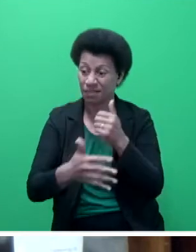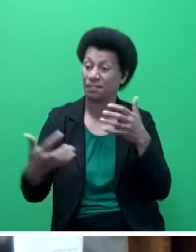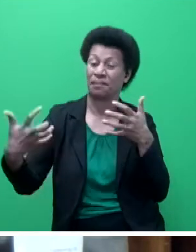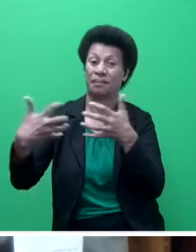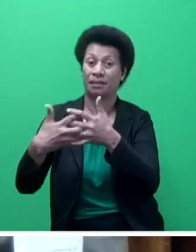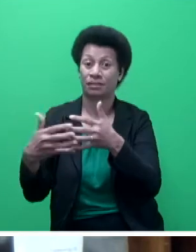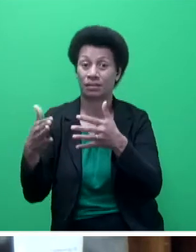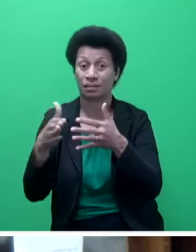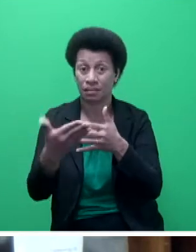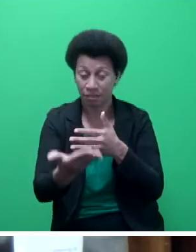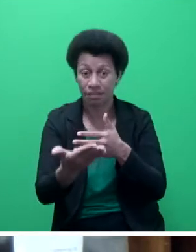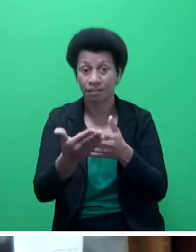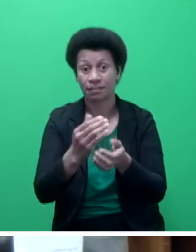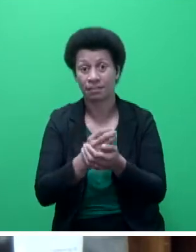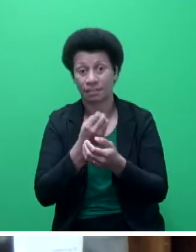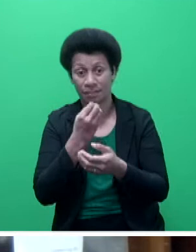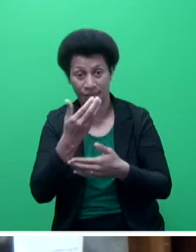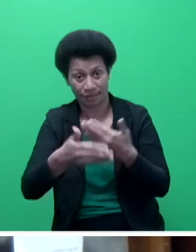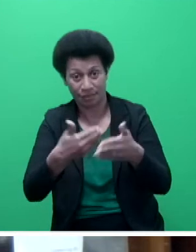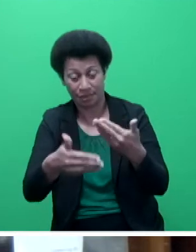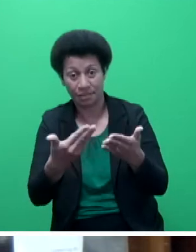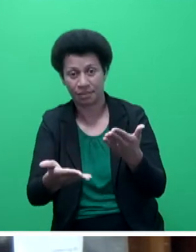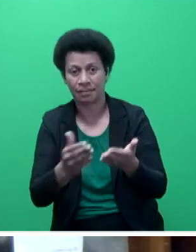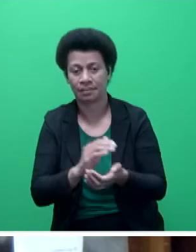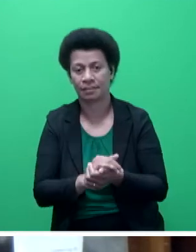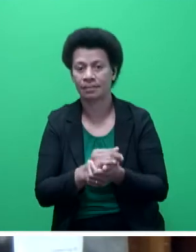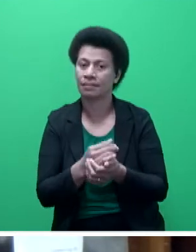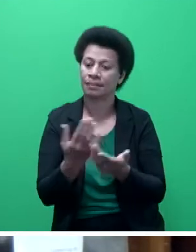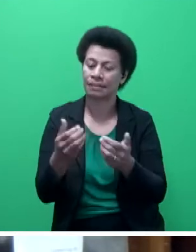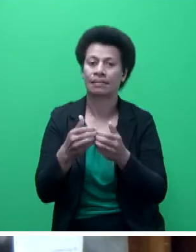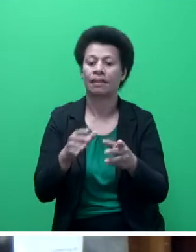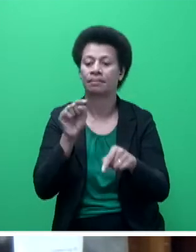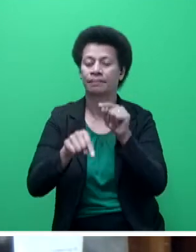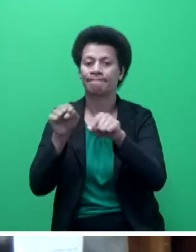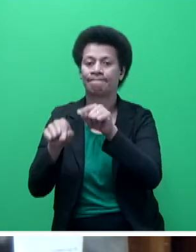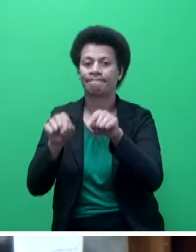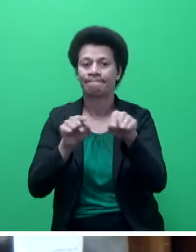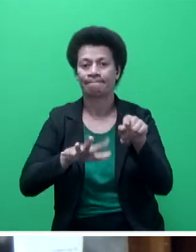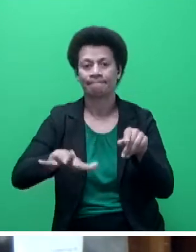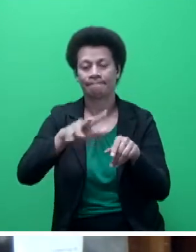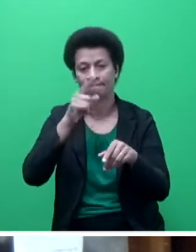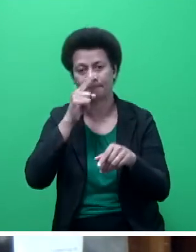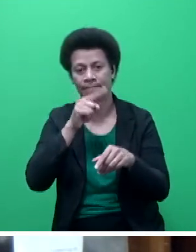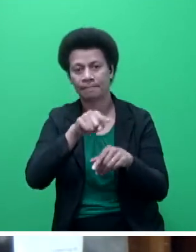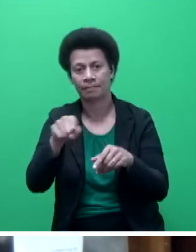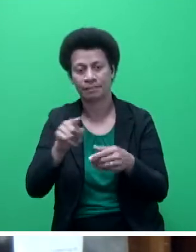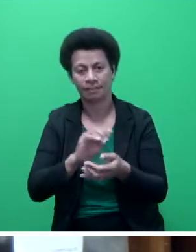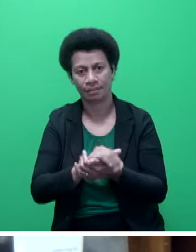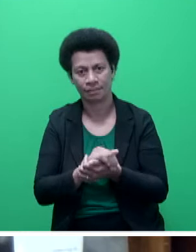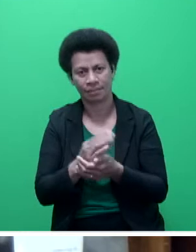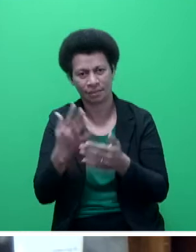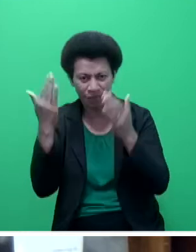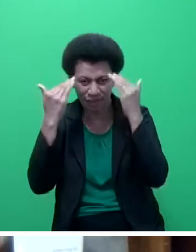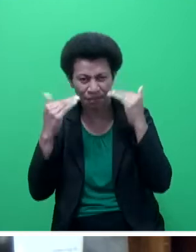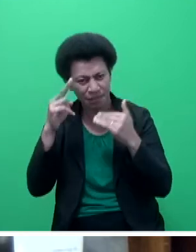of course, now Honorable Gavokho's narrative, they just simply then started blaming everybody else. Mr Speaker, sir, it was actually quite shameful for